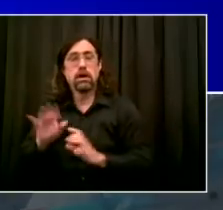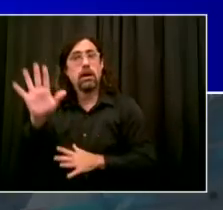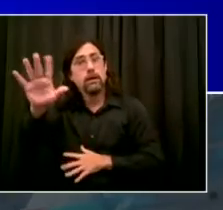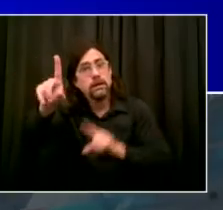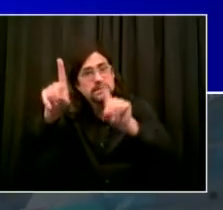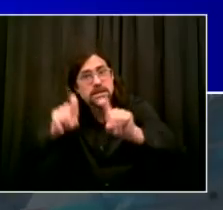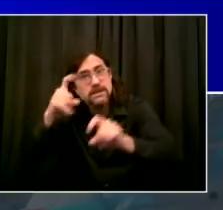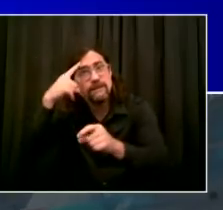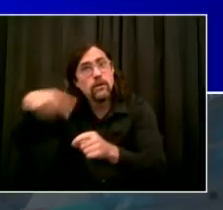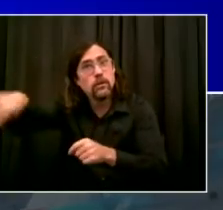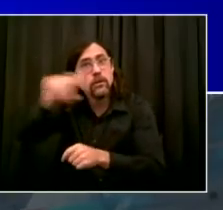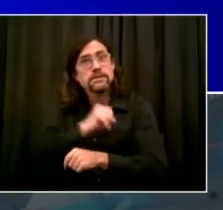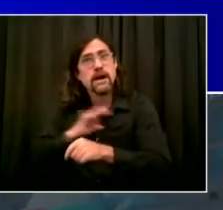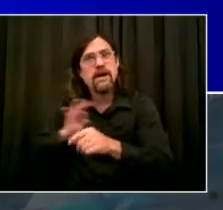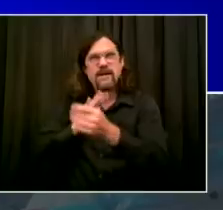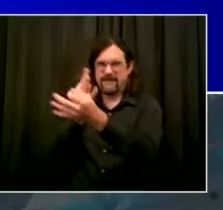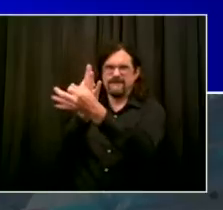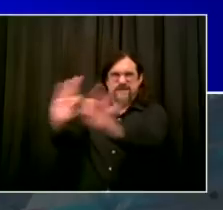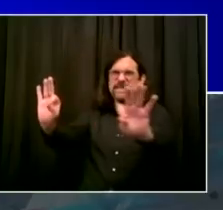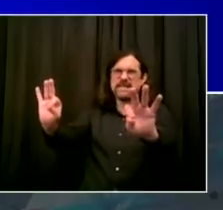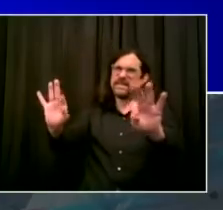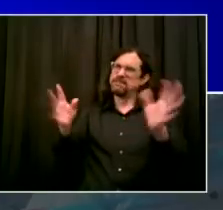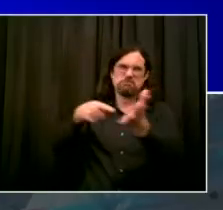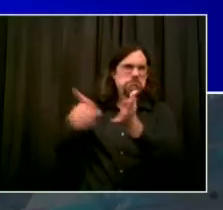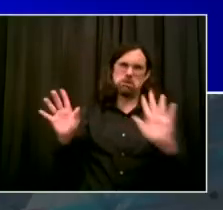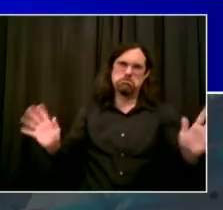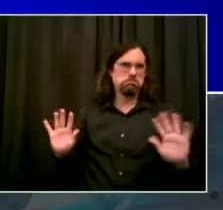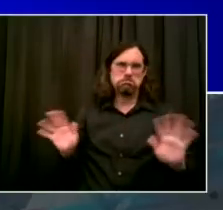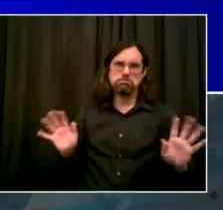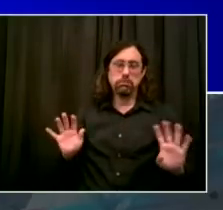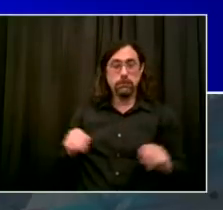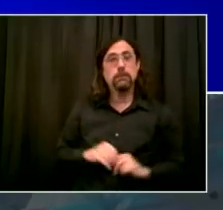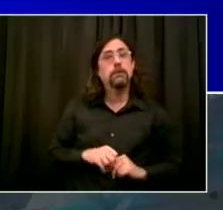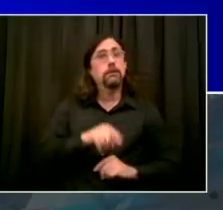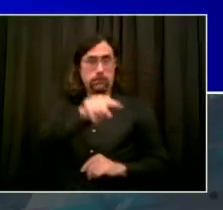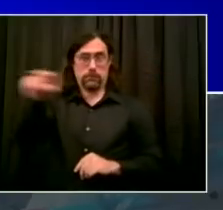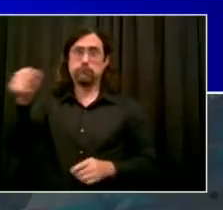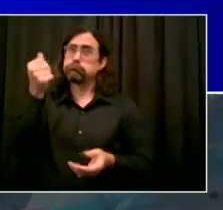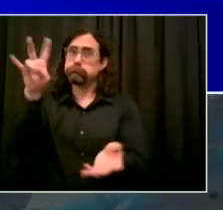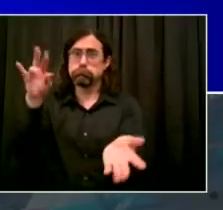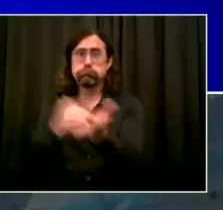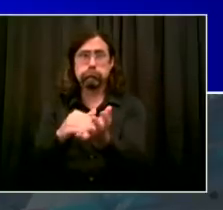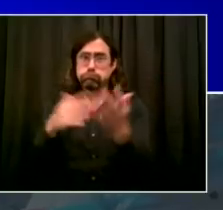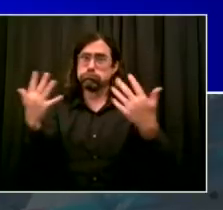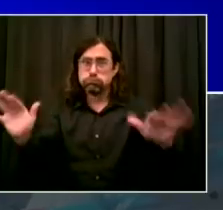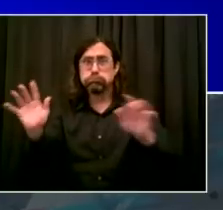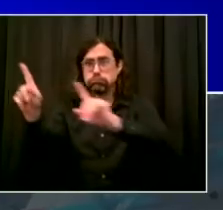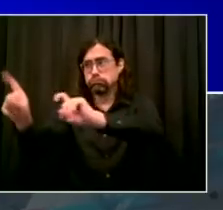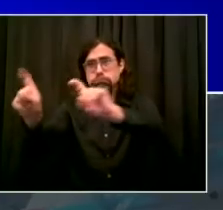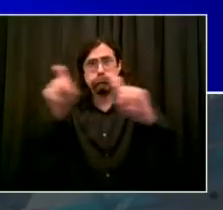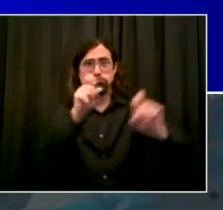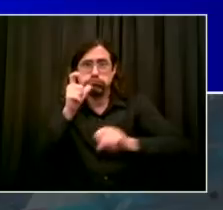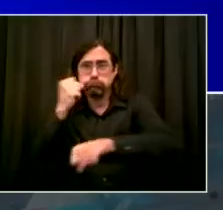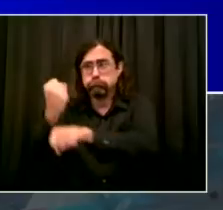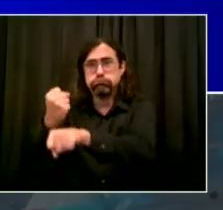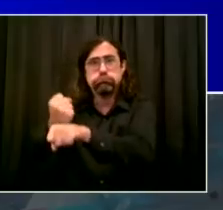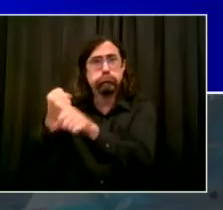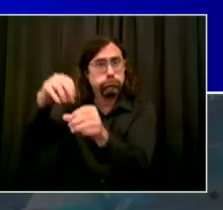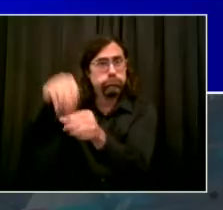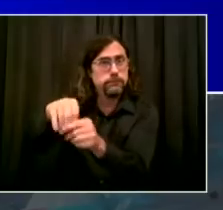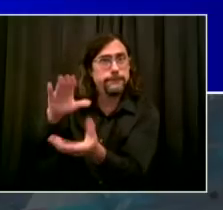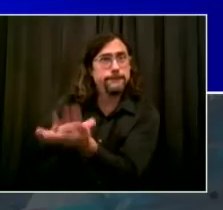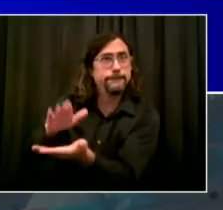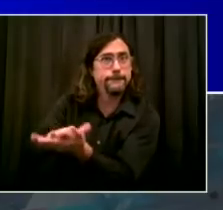educators and other staff have taken advantage. And so far, of over 17,000 tests, we have 55